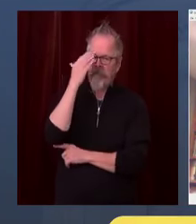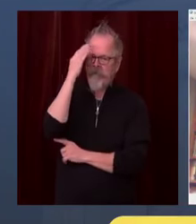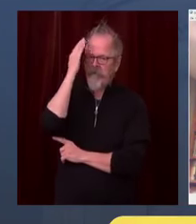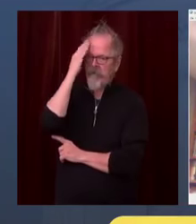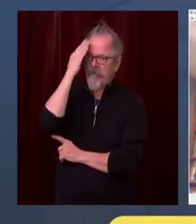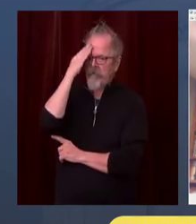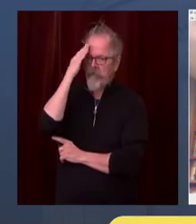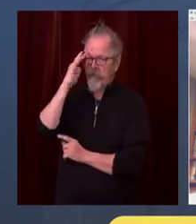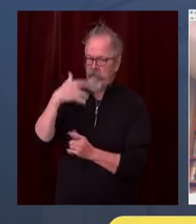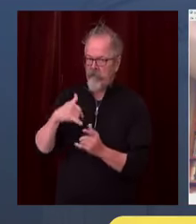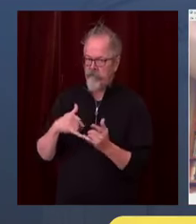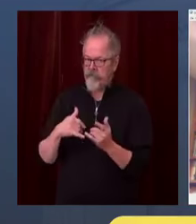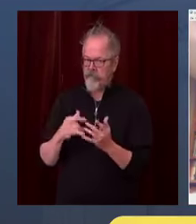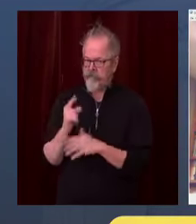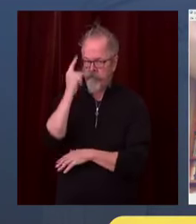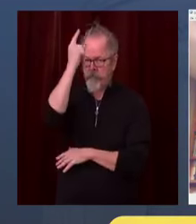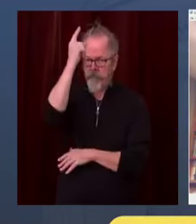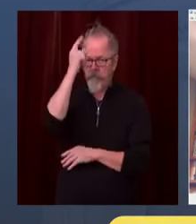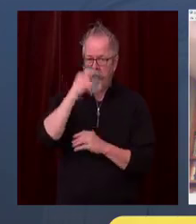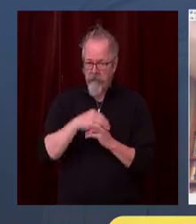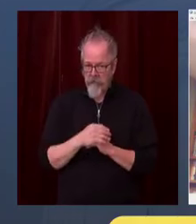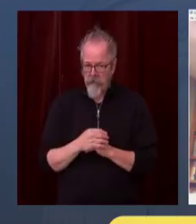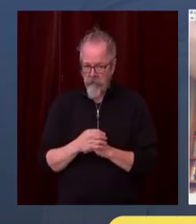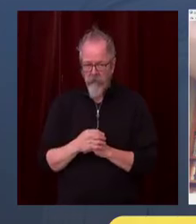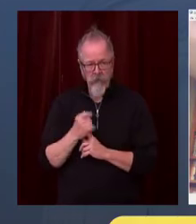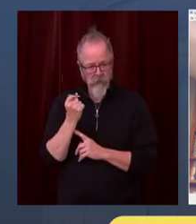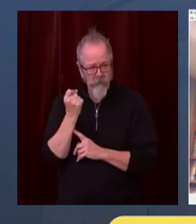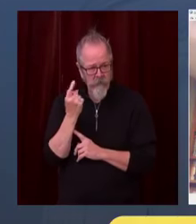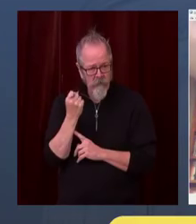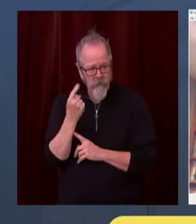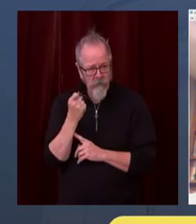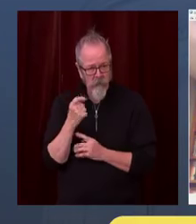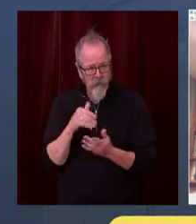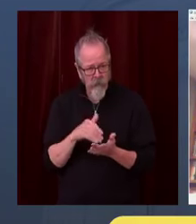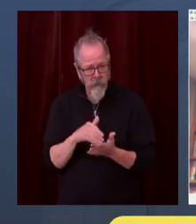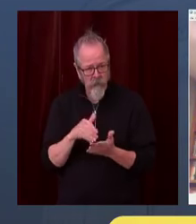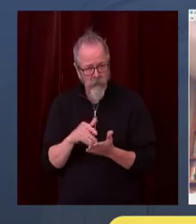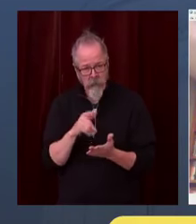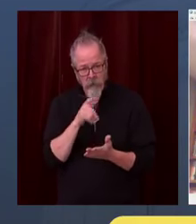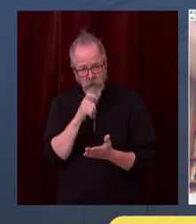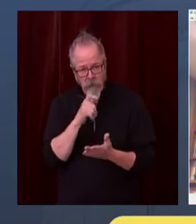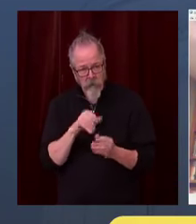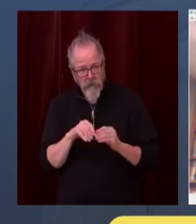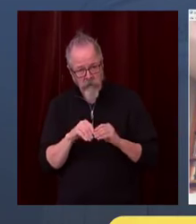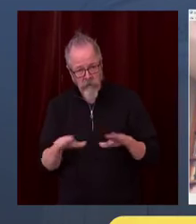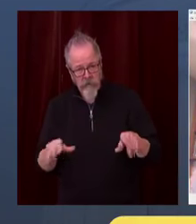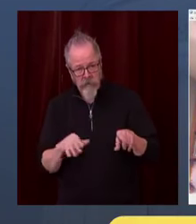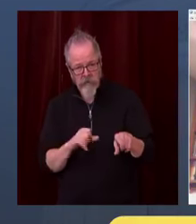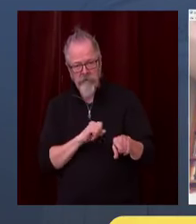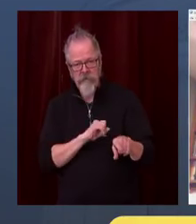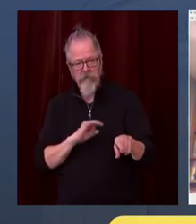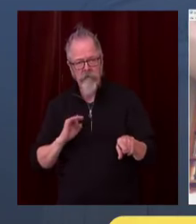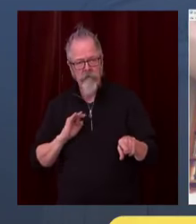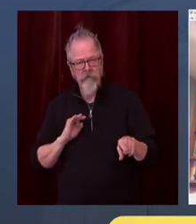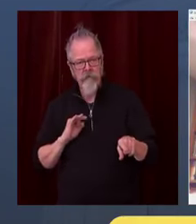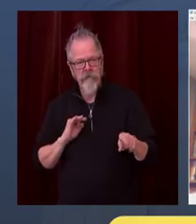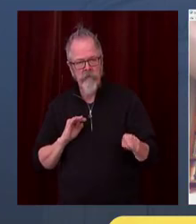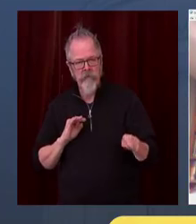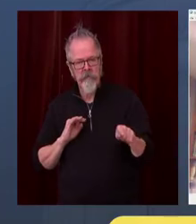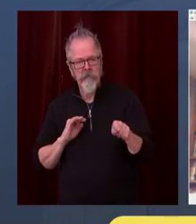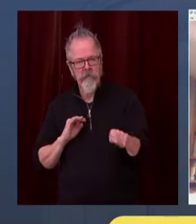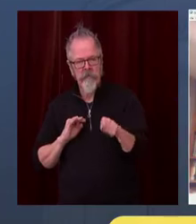know, and involve a lot of staff. And the reason is, is because that's who public health is focusing on. We're, we're focusing on